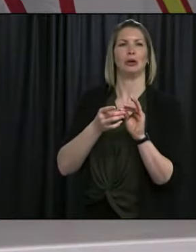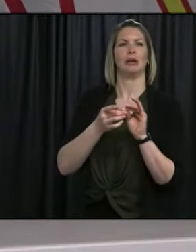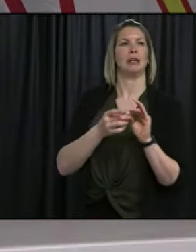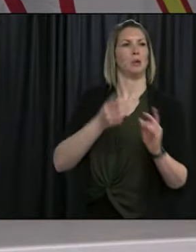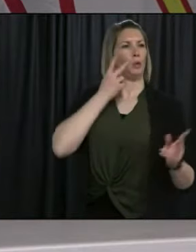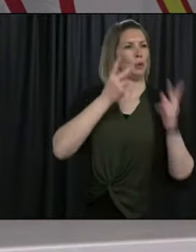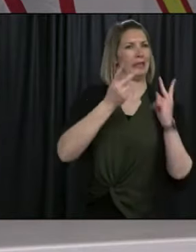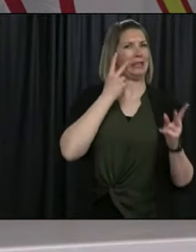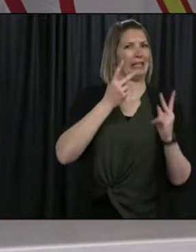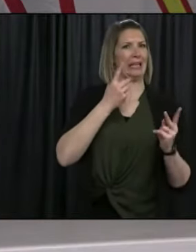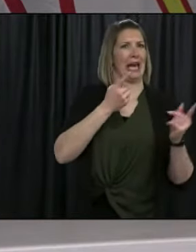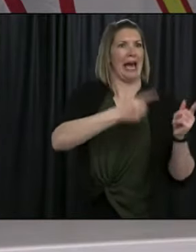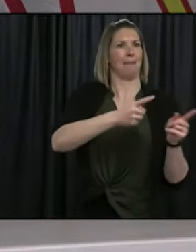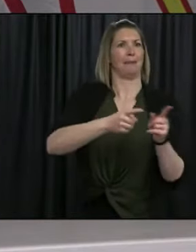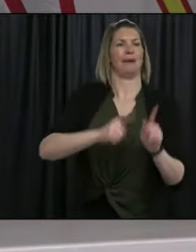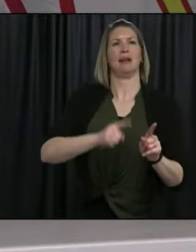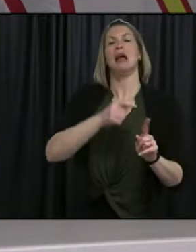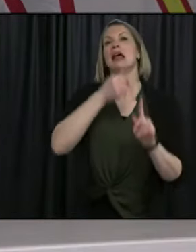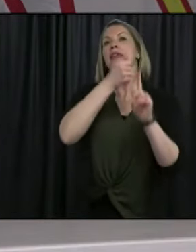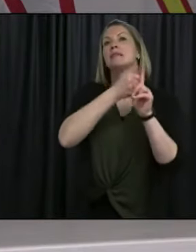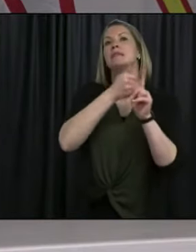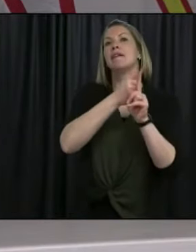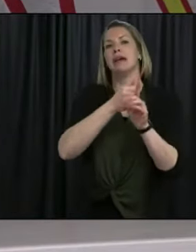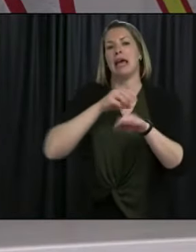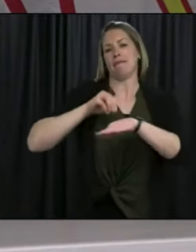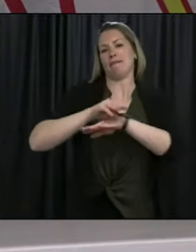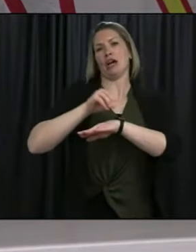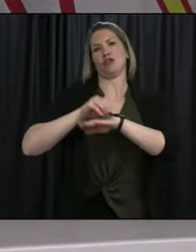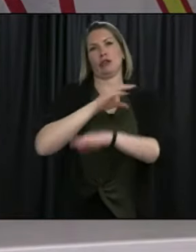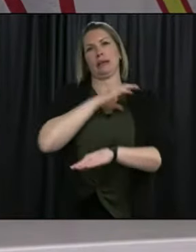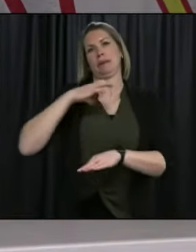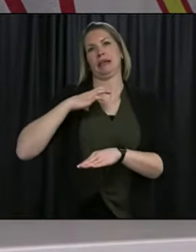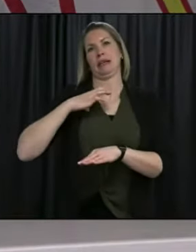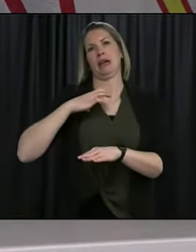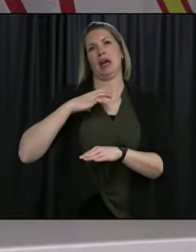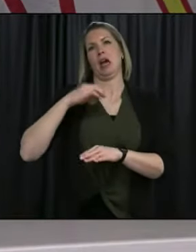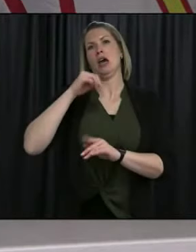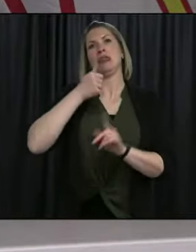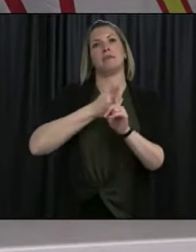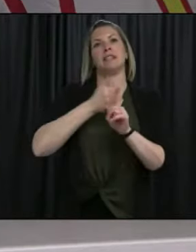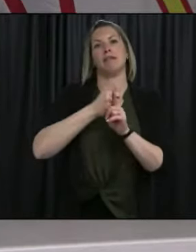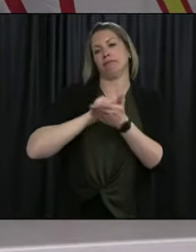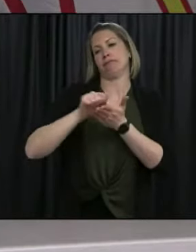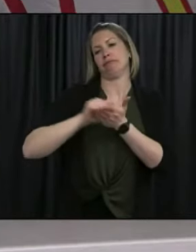Committee. They don't produce policy. And that's why they have given that